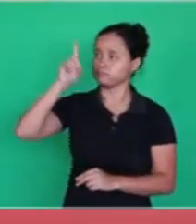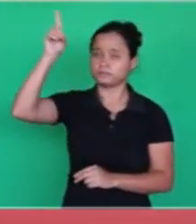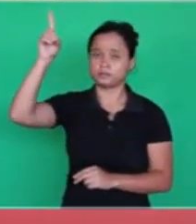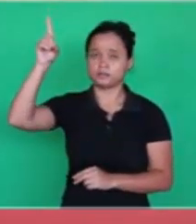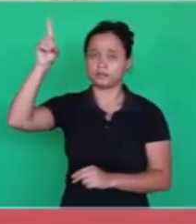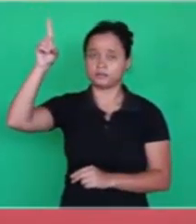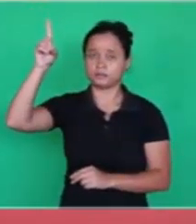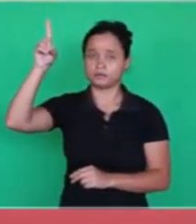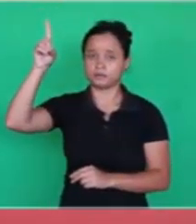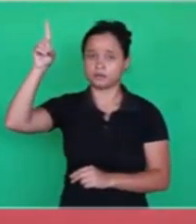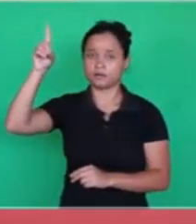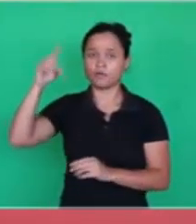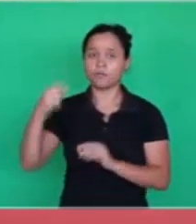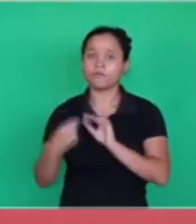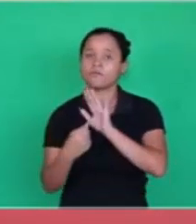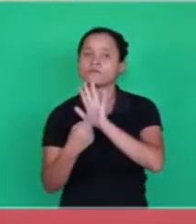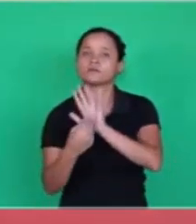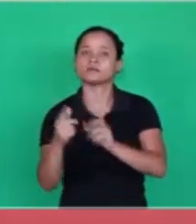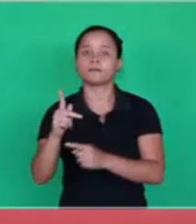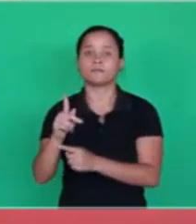by a living word.